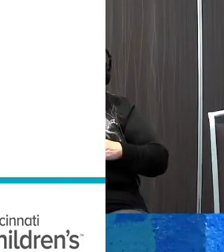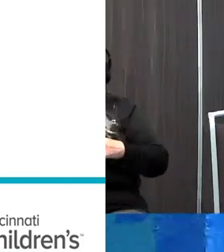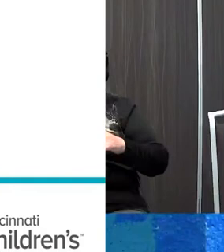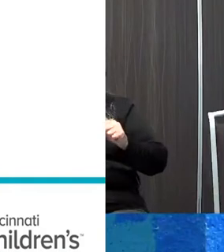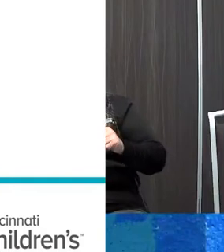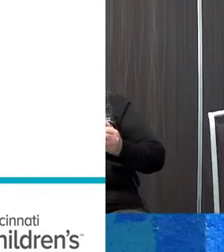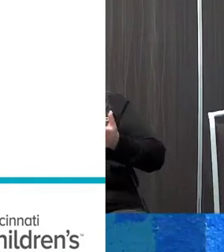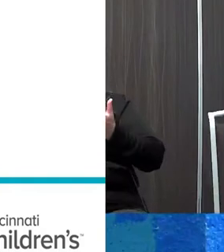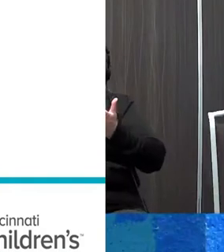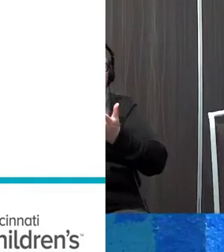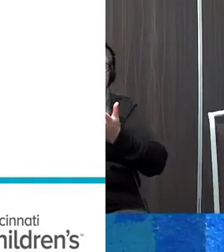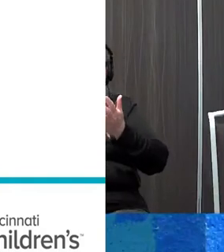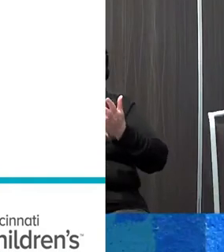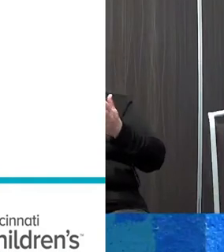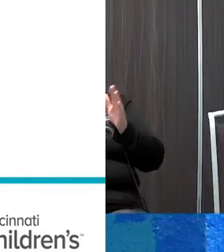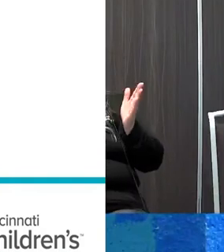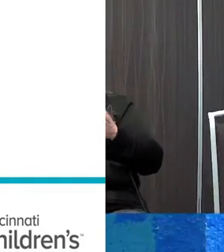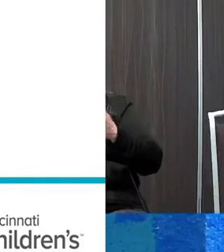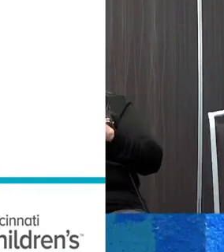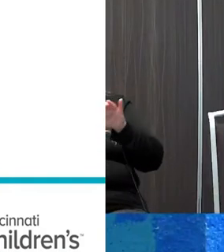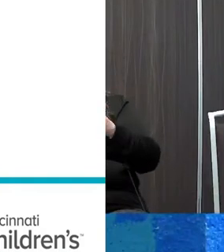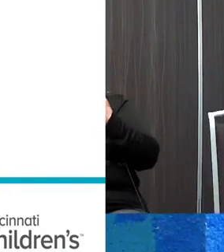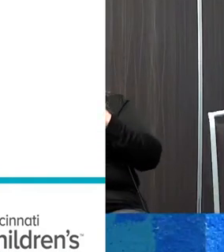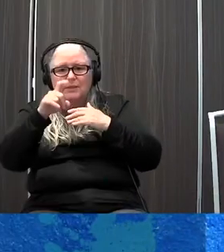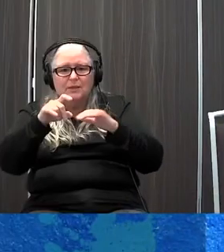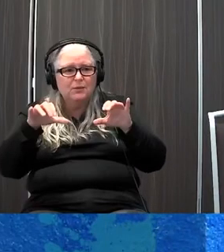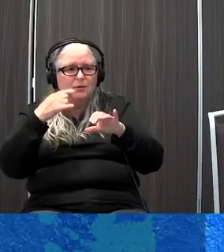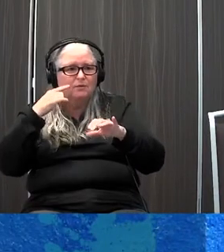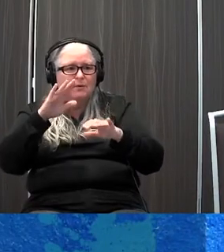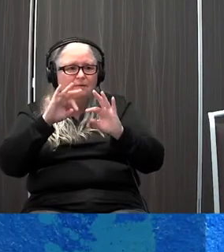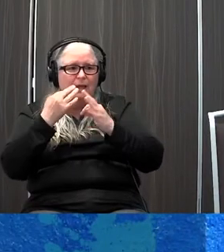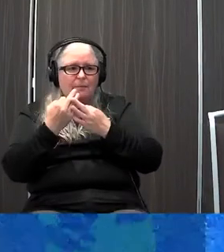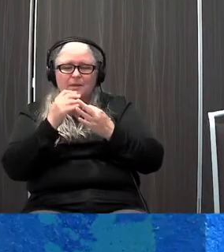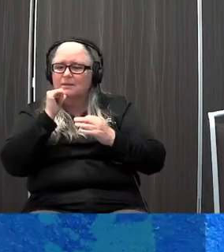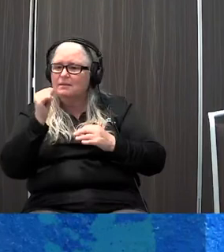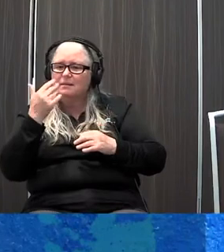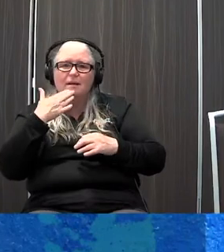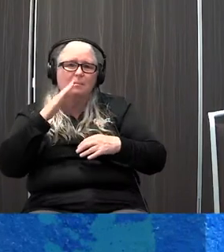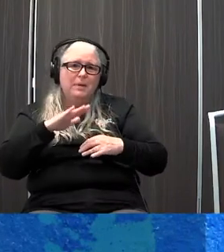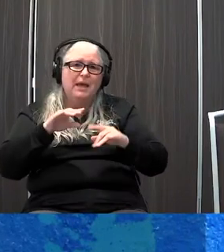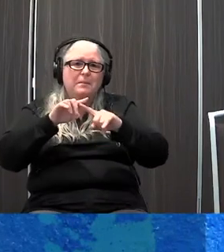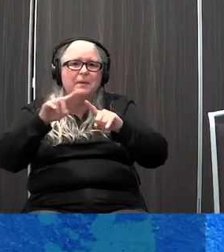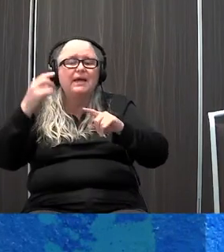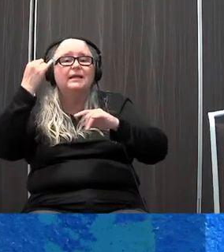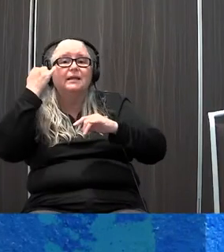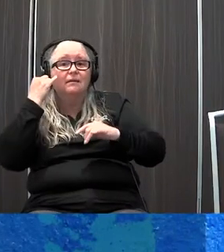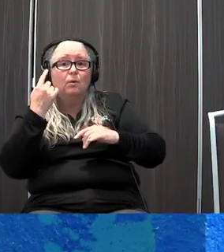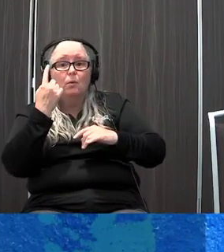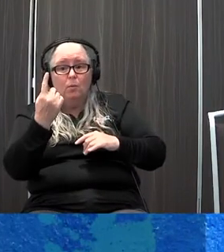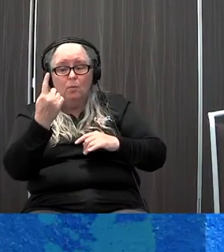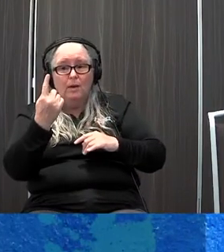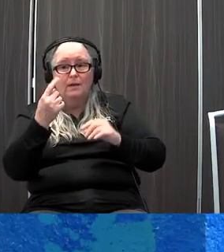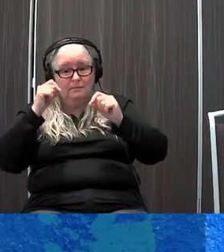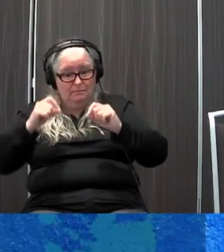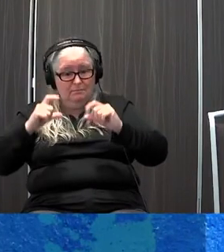slides, get organized, do what you need to do for your family. So it's not all bad. But if there's one slide, at least to think